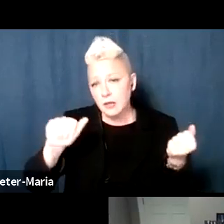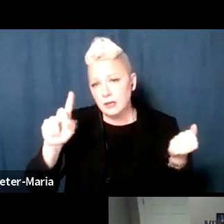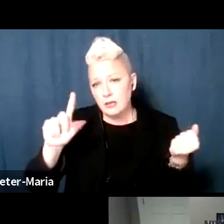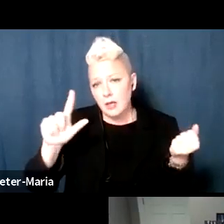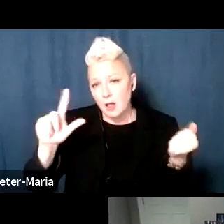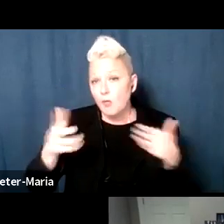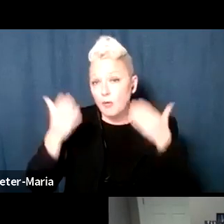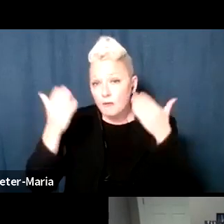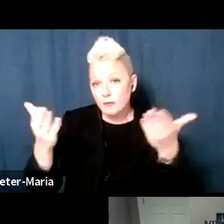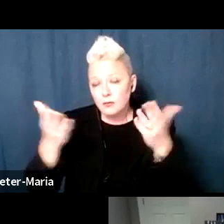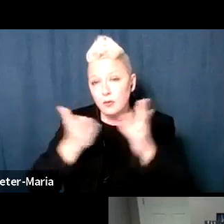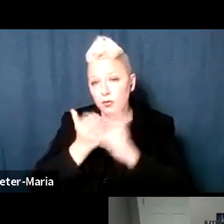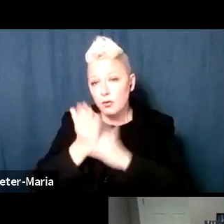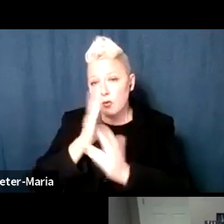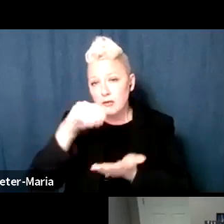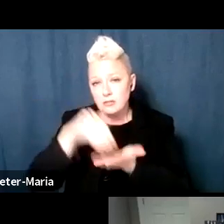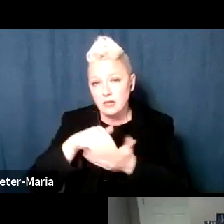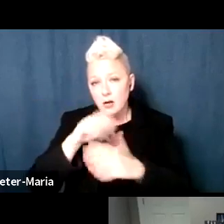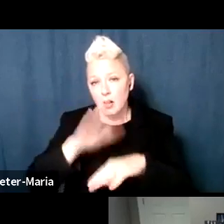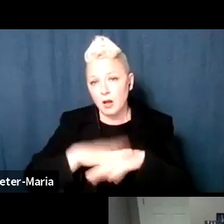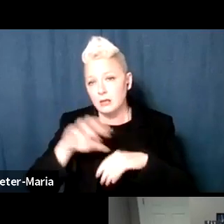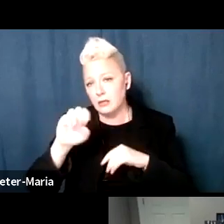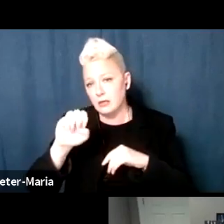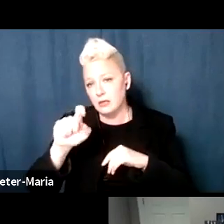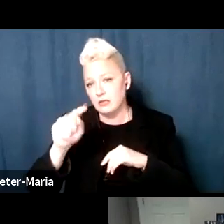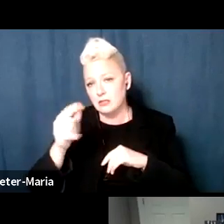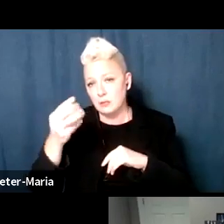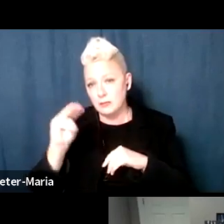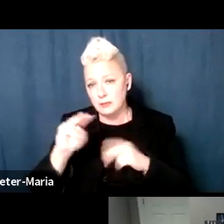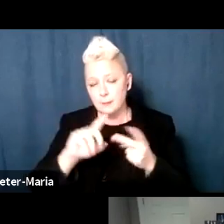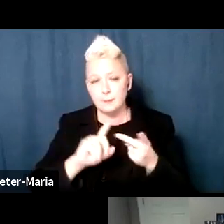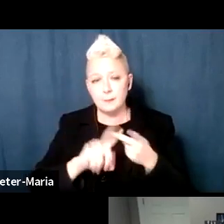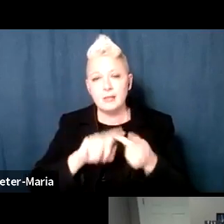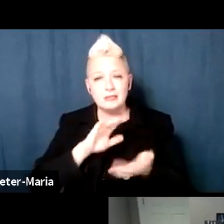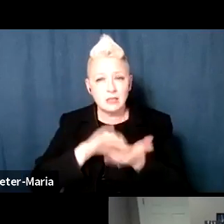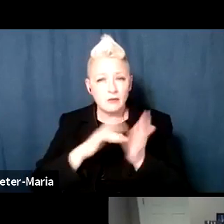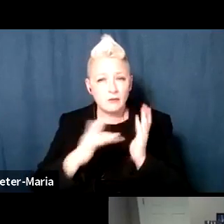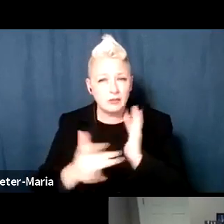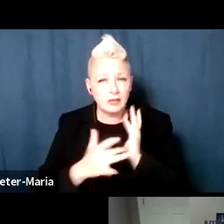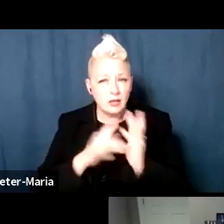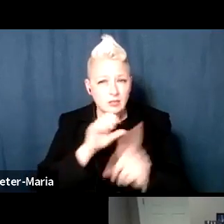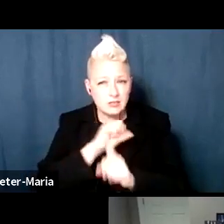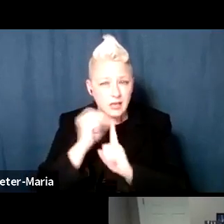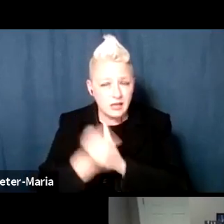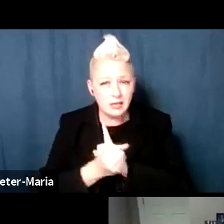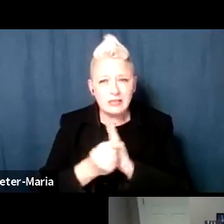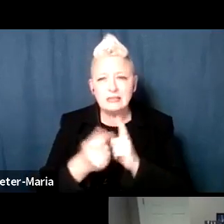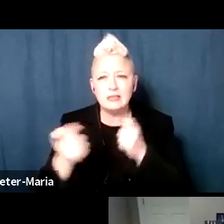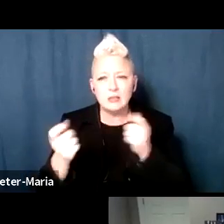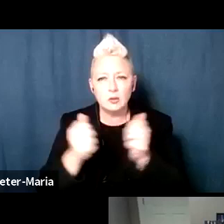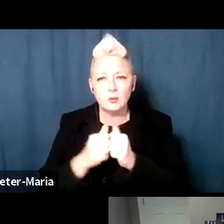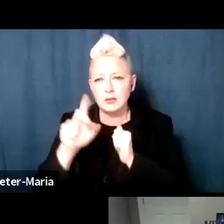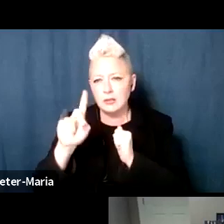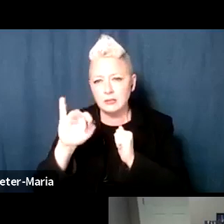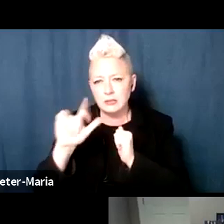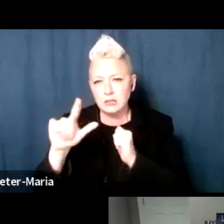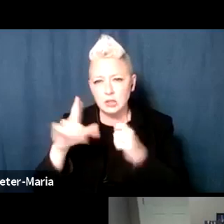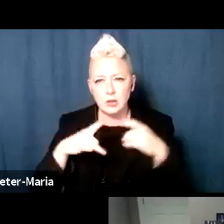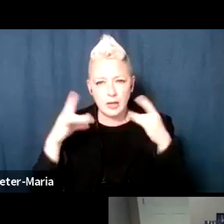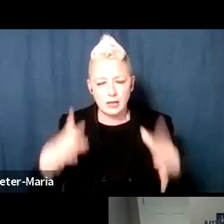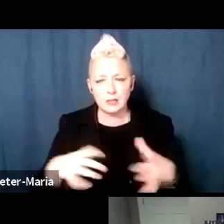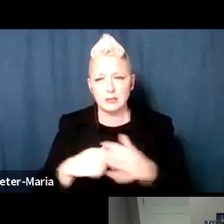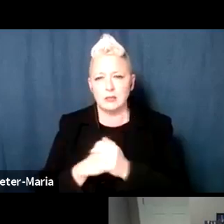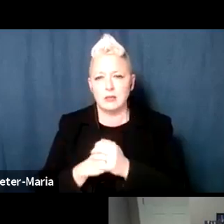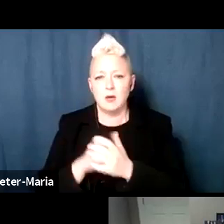through our Center on Extremism, our Center for Technology and Society, which deals with digital hate, our work in Washington,